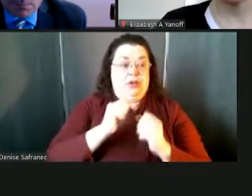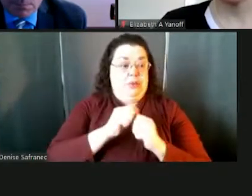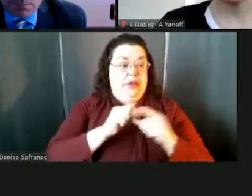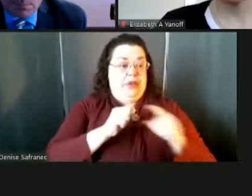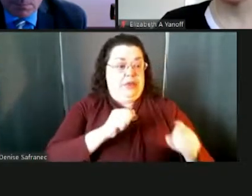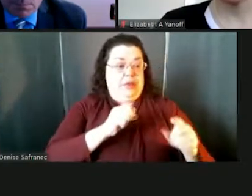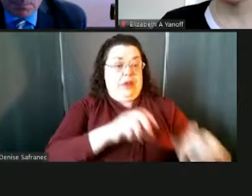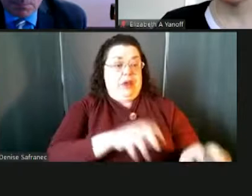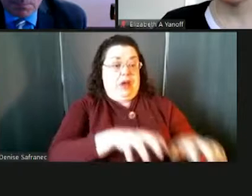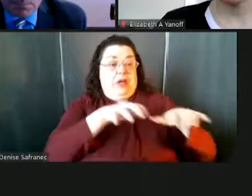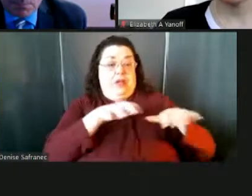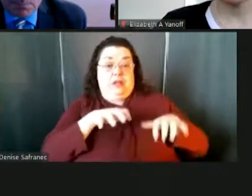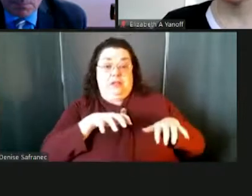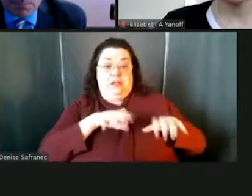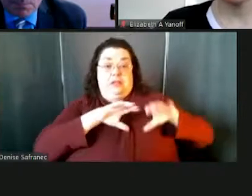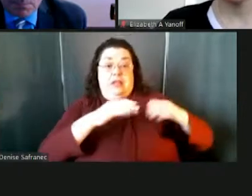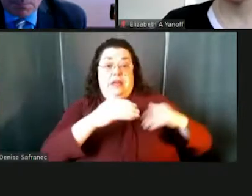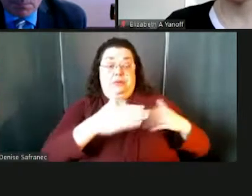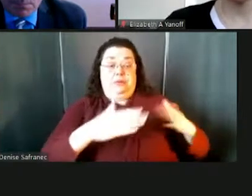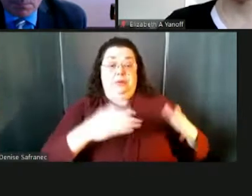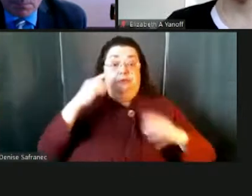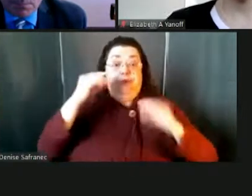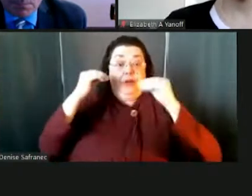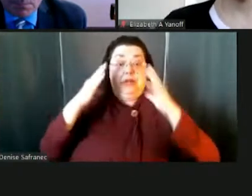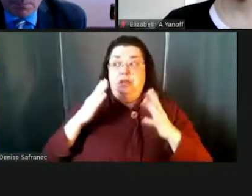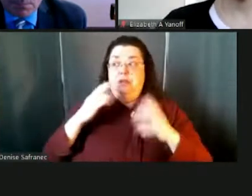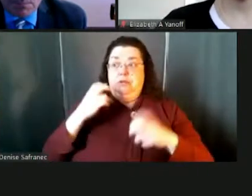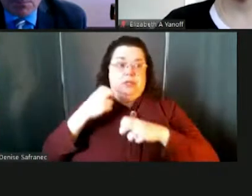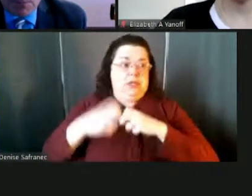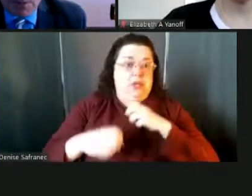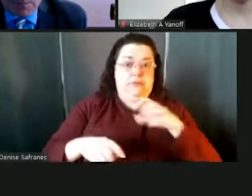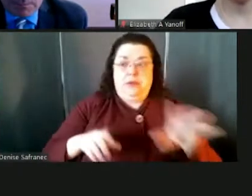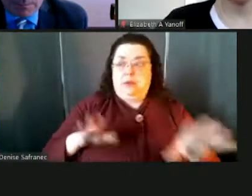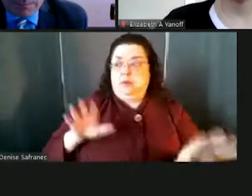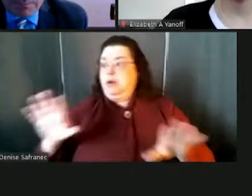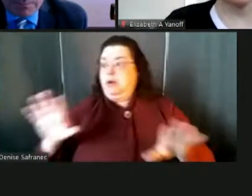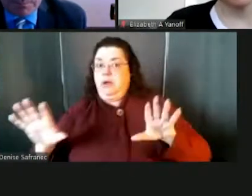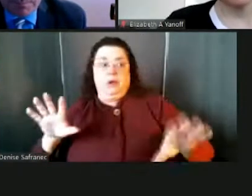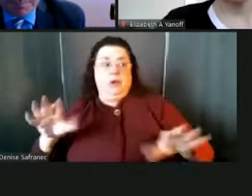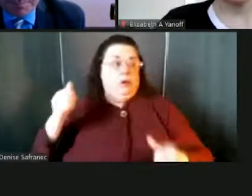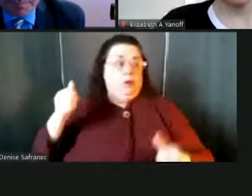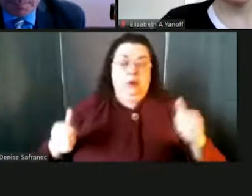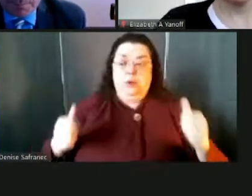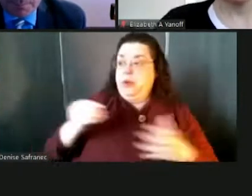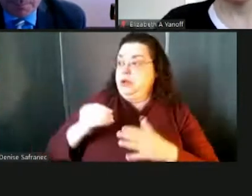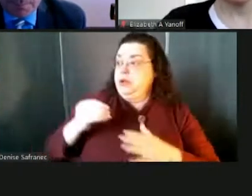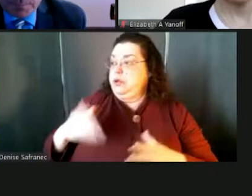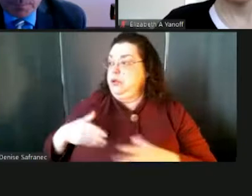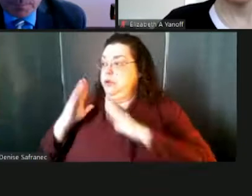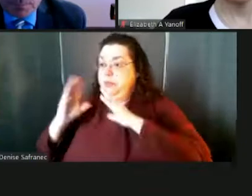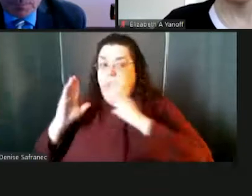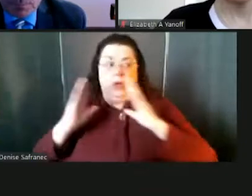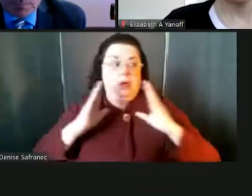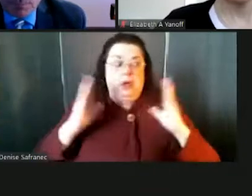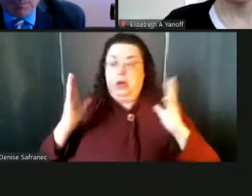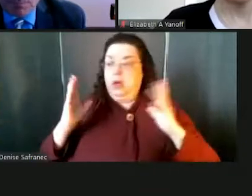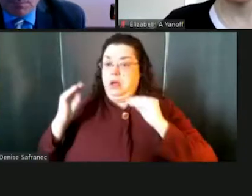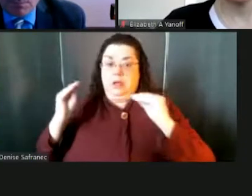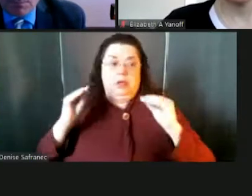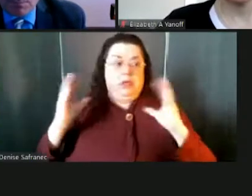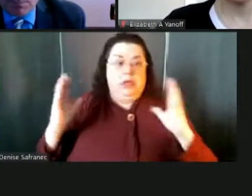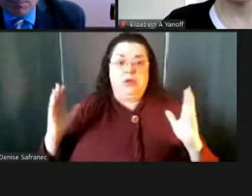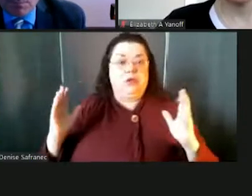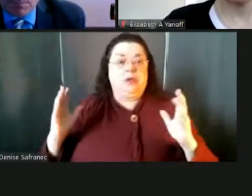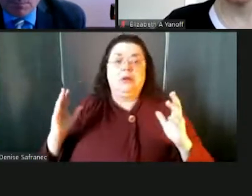teacher, it's been really so difficult to navigate the technology and to deal with six or